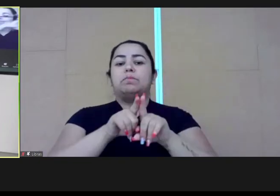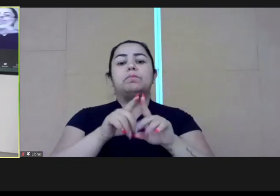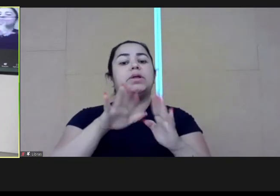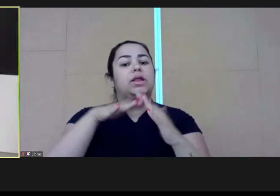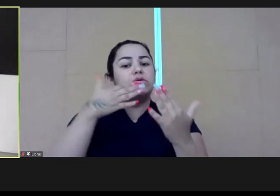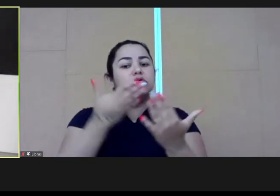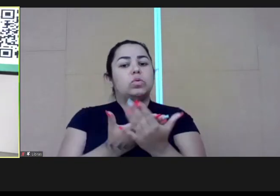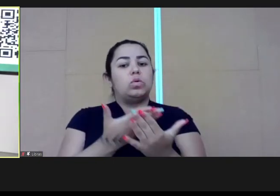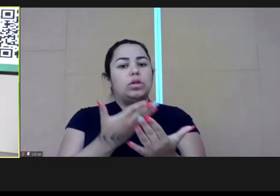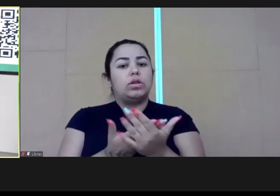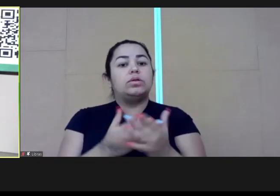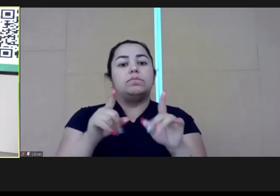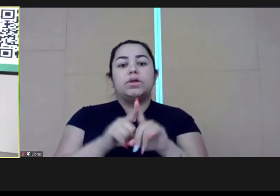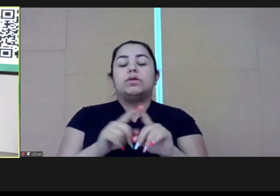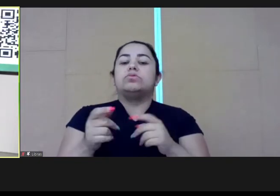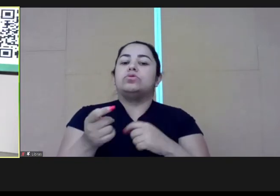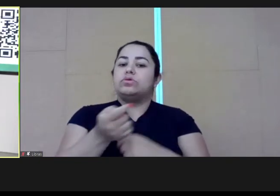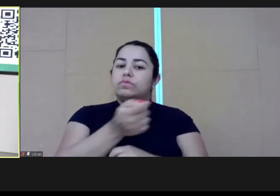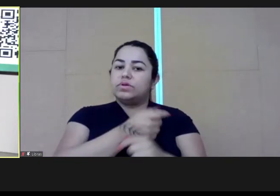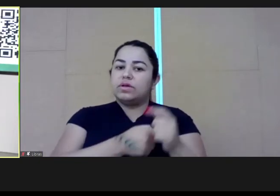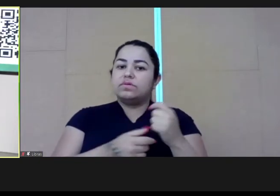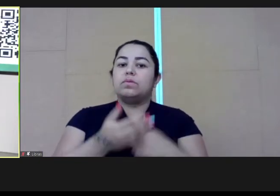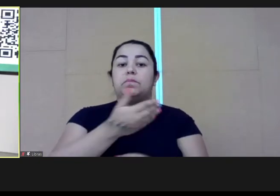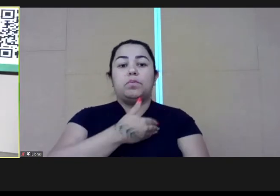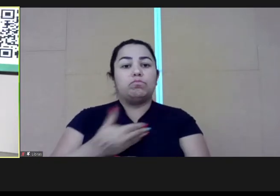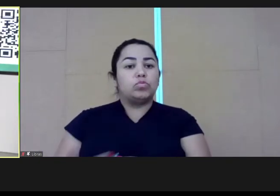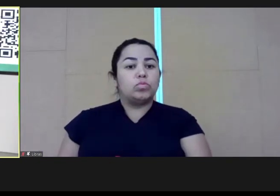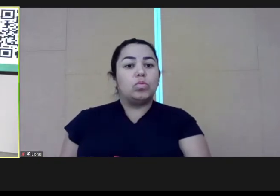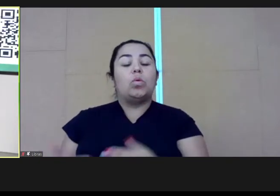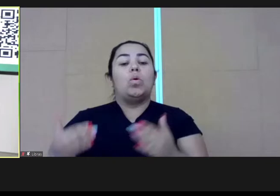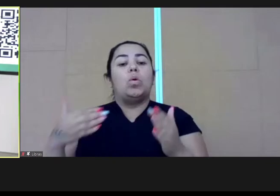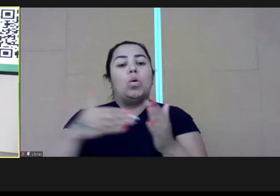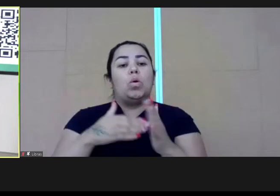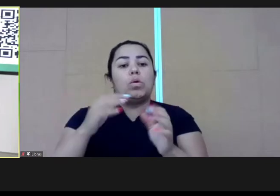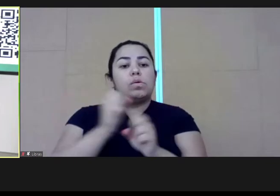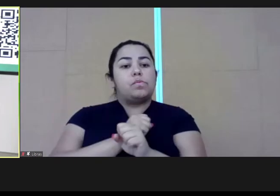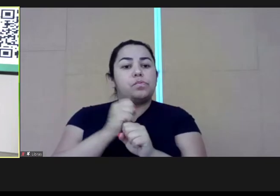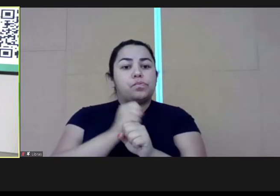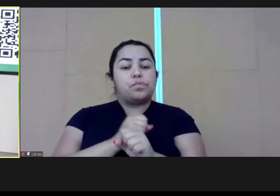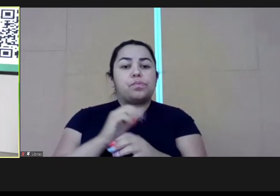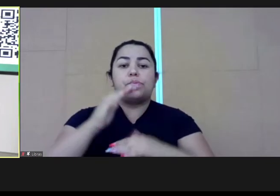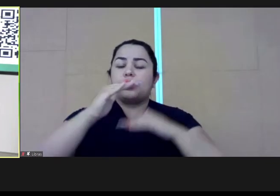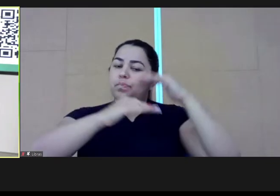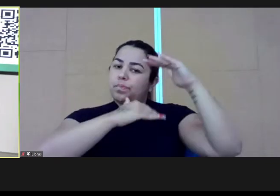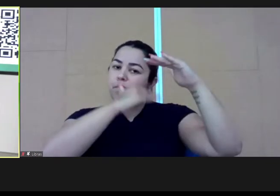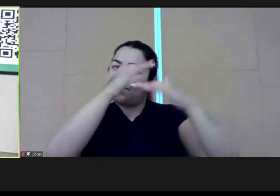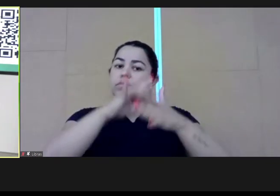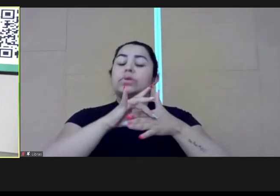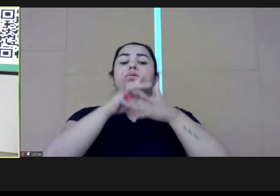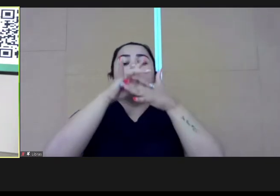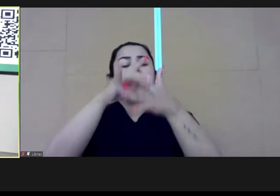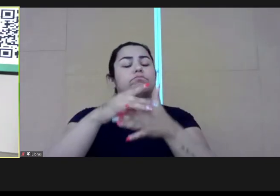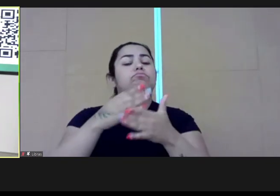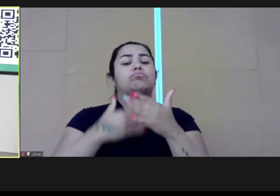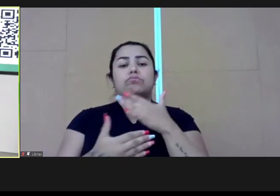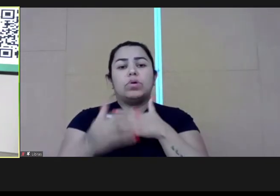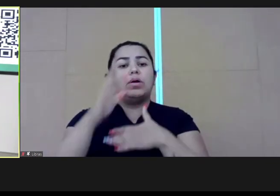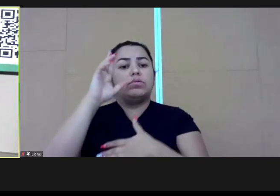what we have developed in a public administration school regarding the leadership